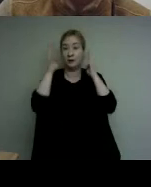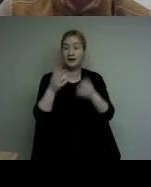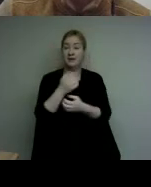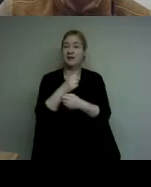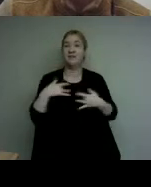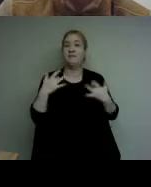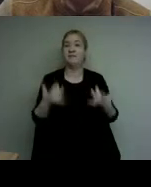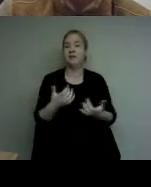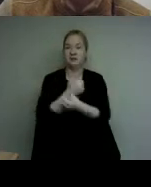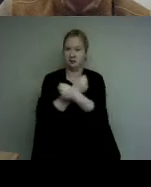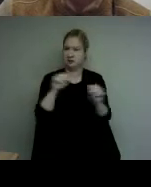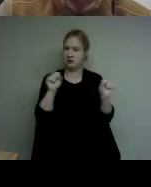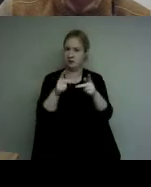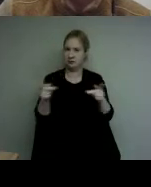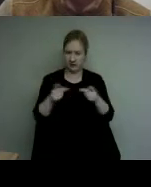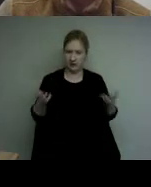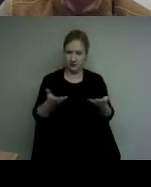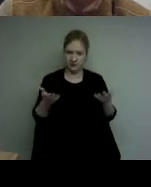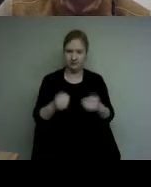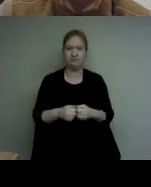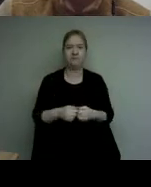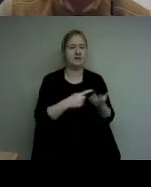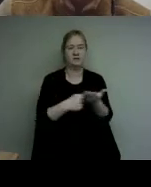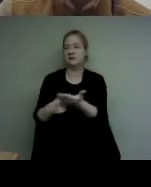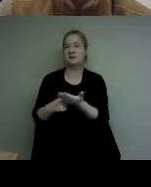debate and discuss what it means to be creative